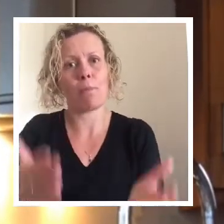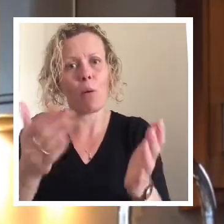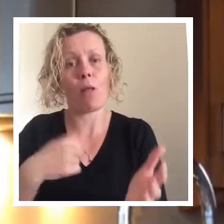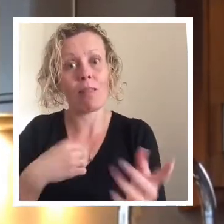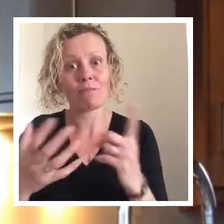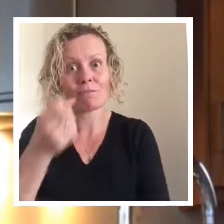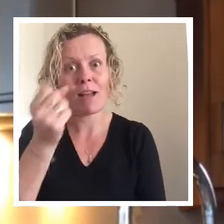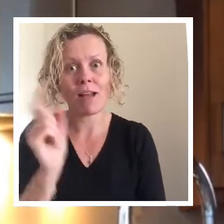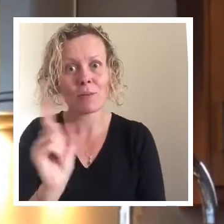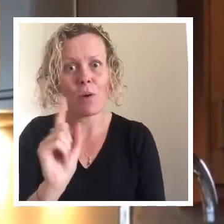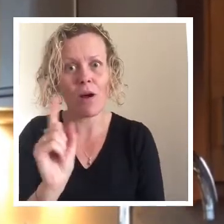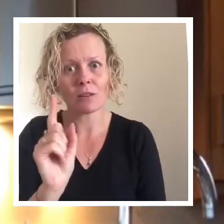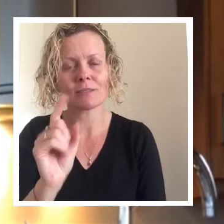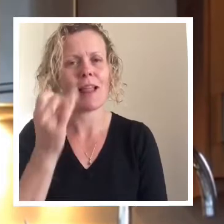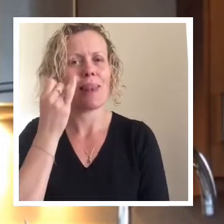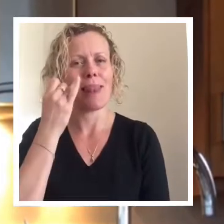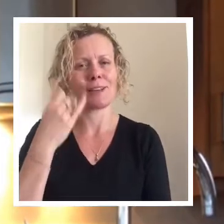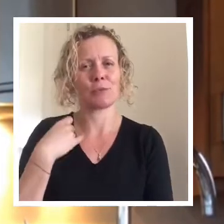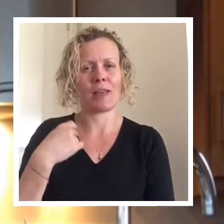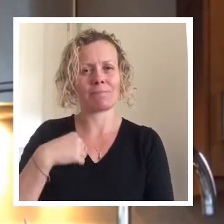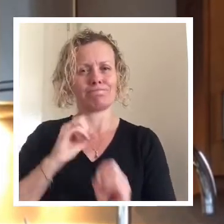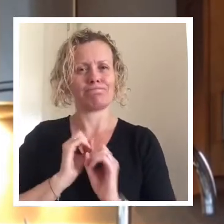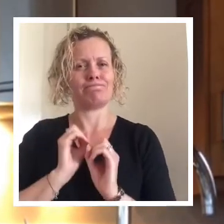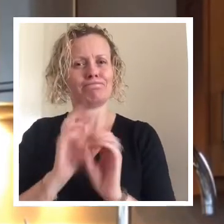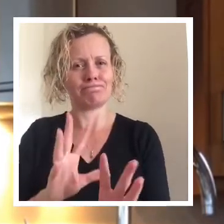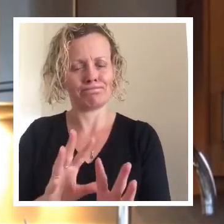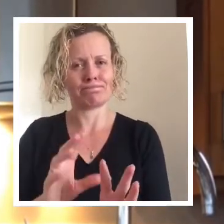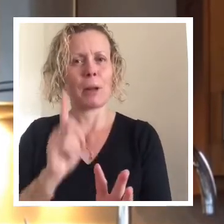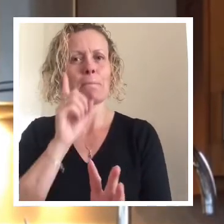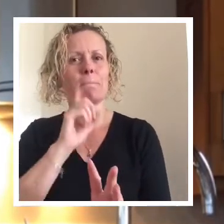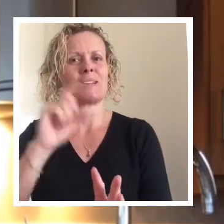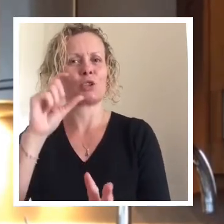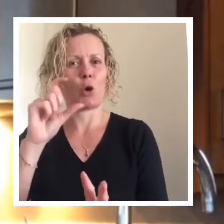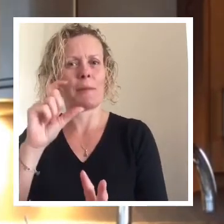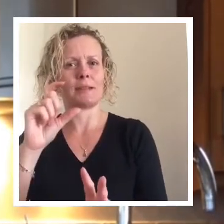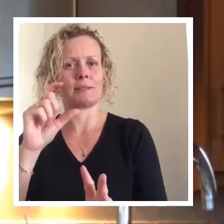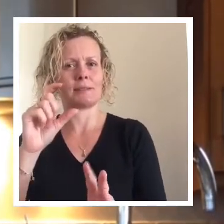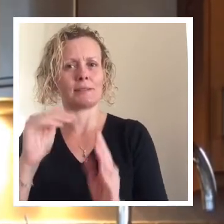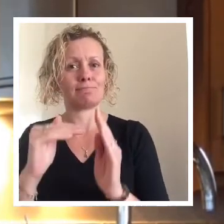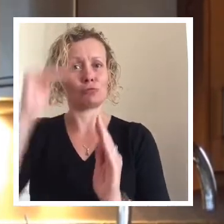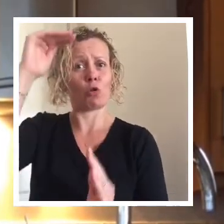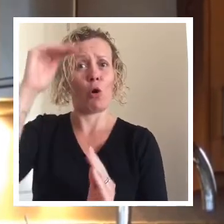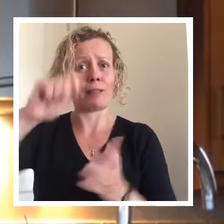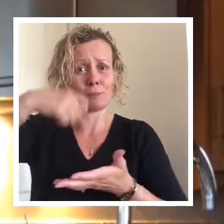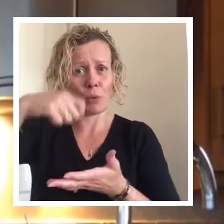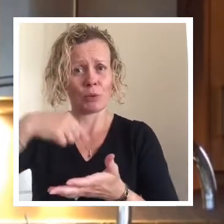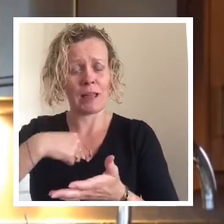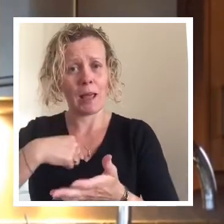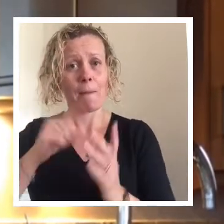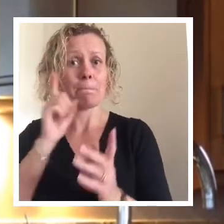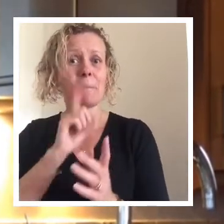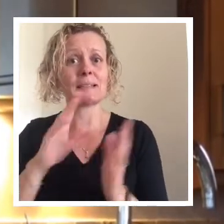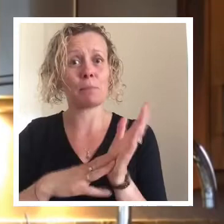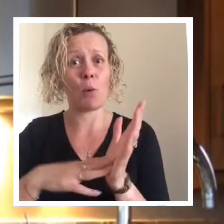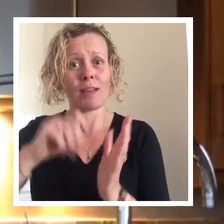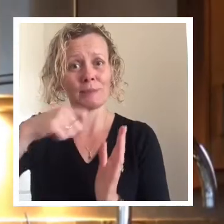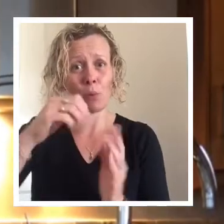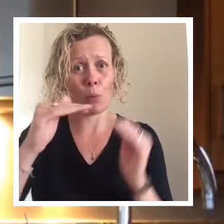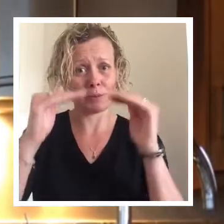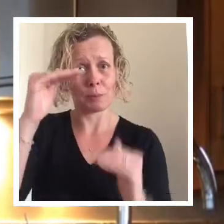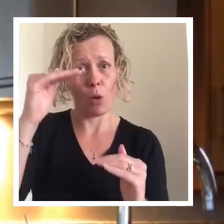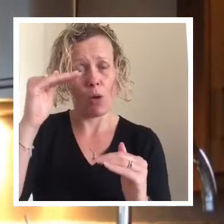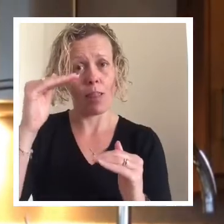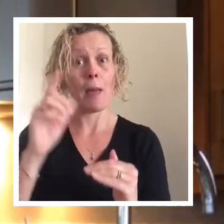and guess what I found? You know I was telling you last week, I found a Mrs. Cummings spoon and a Mrs. Miller spoon. Well guess what I found this week?